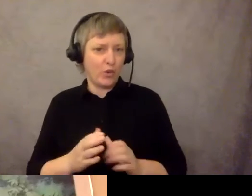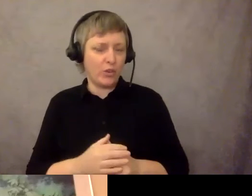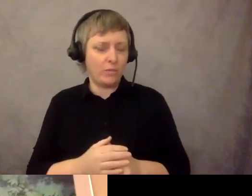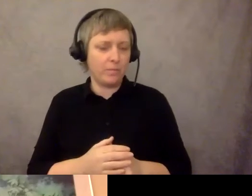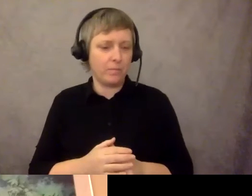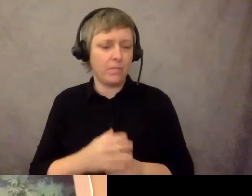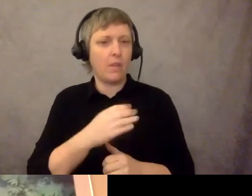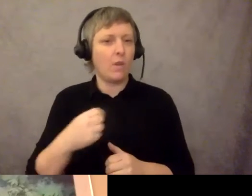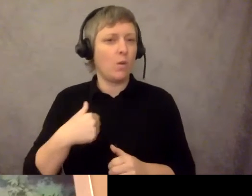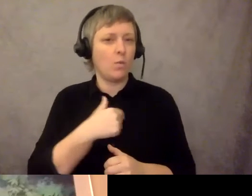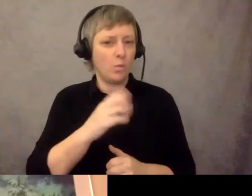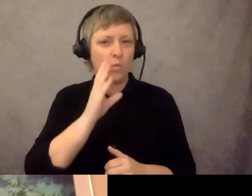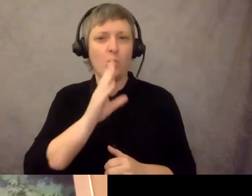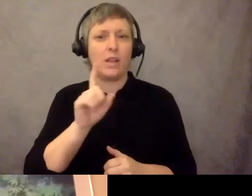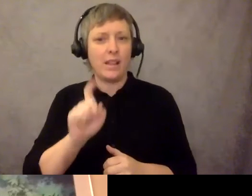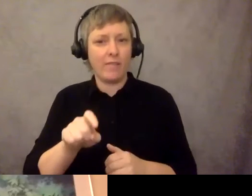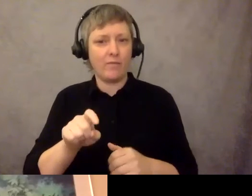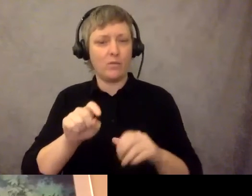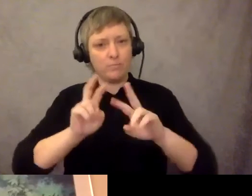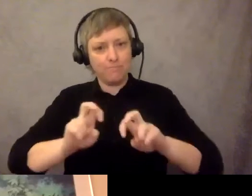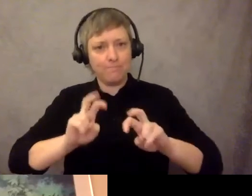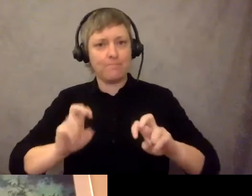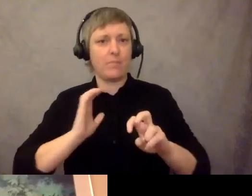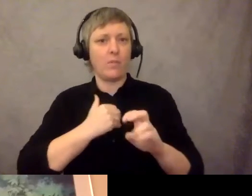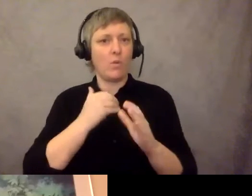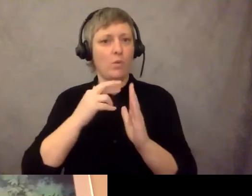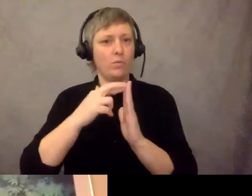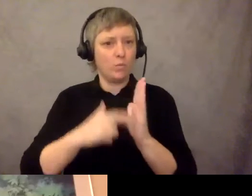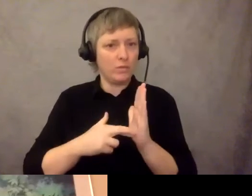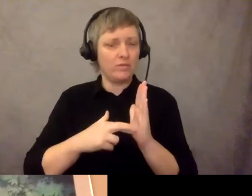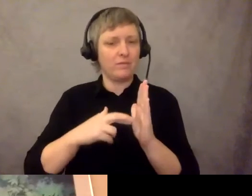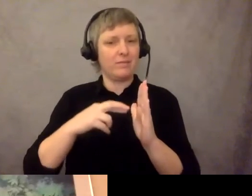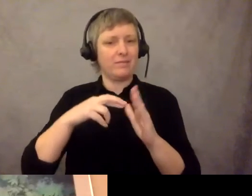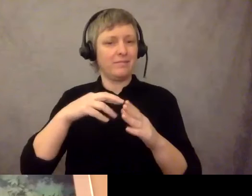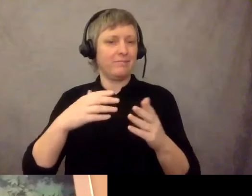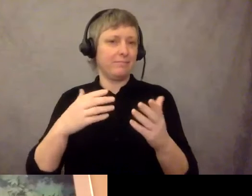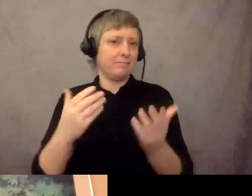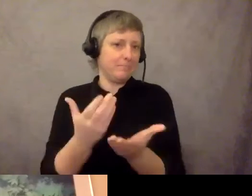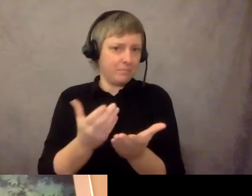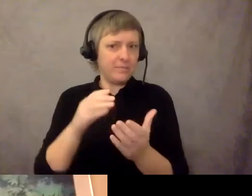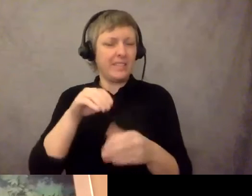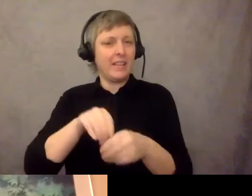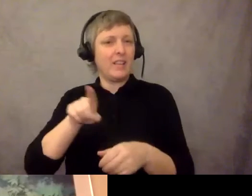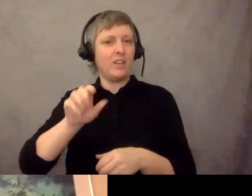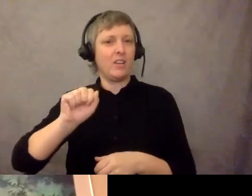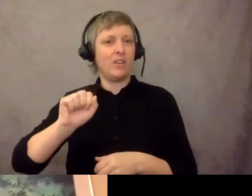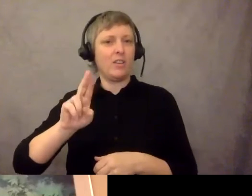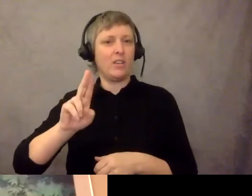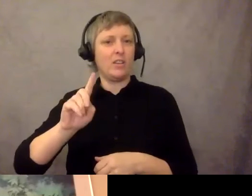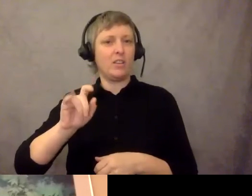office that is in the auditor's office for the city. But ultimately, the administration of the election